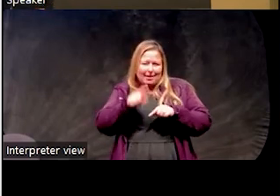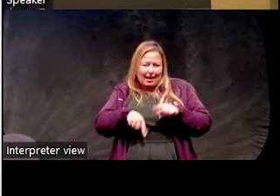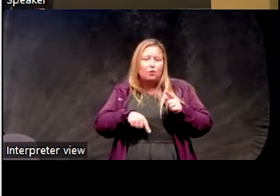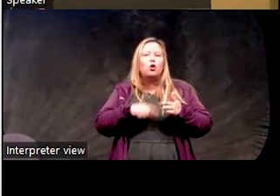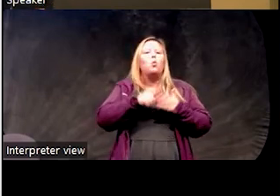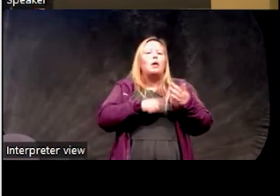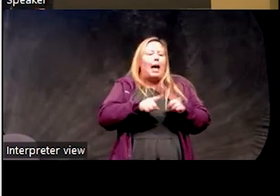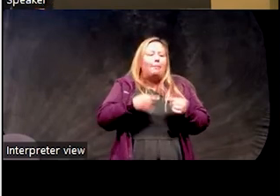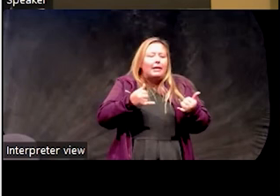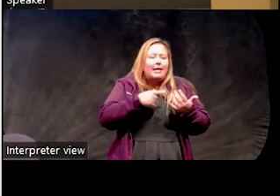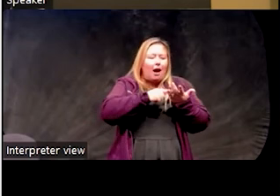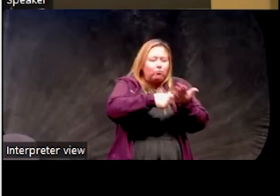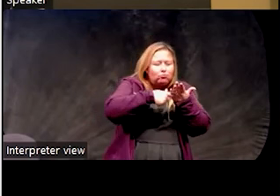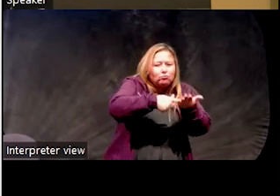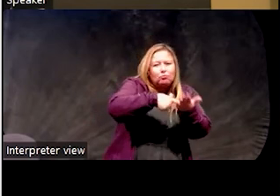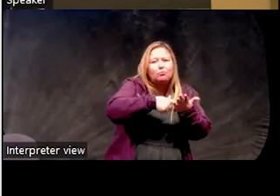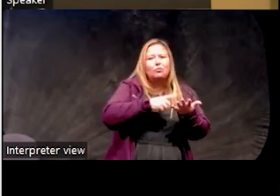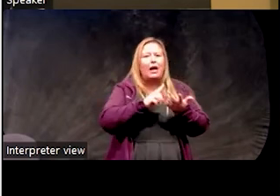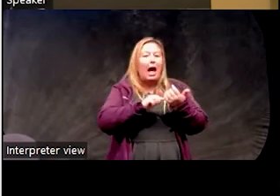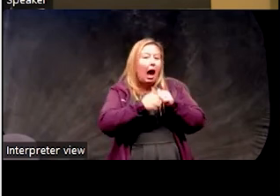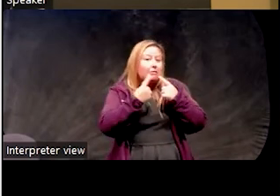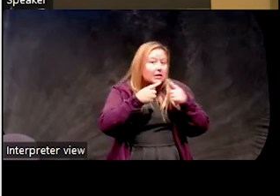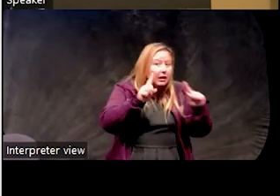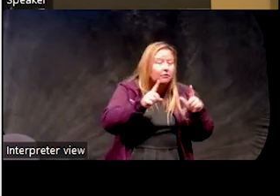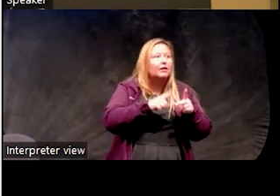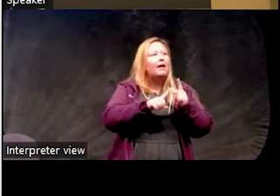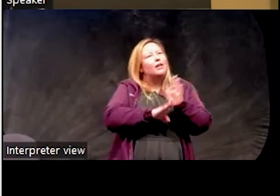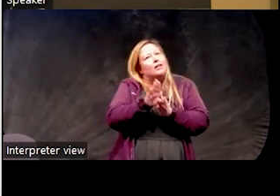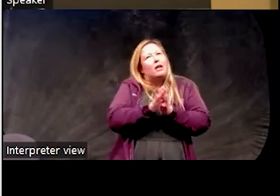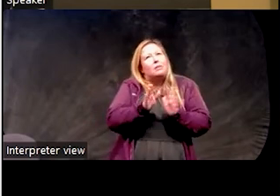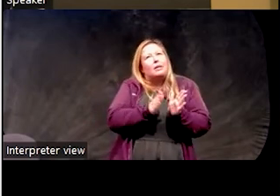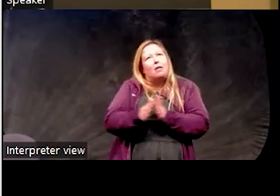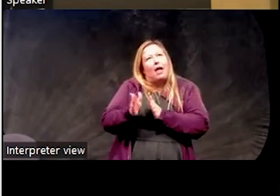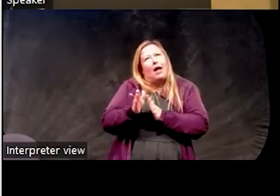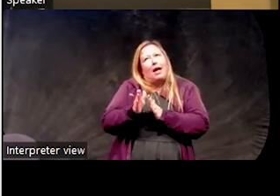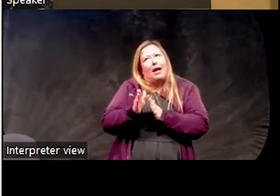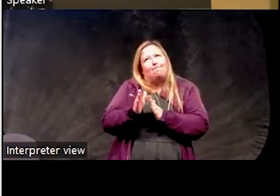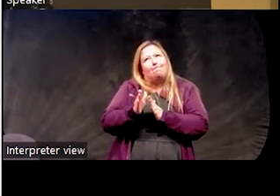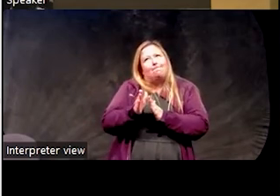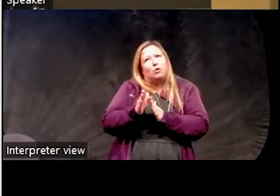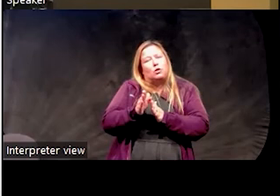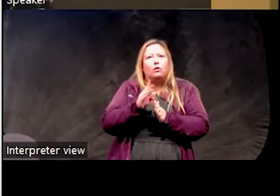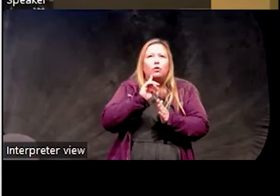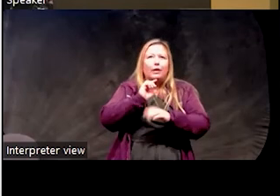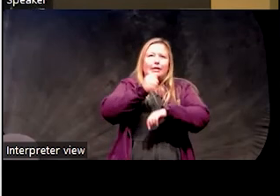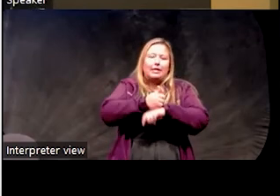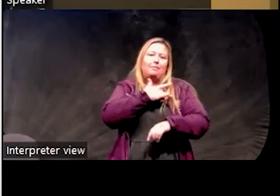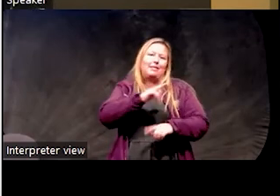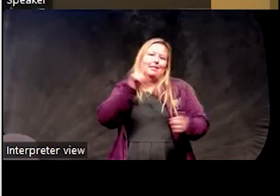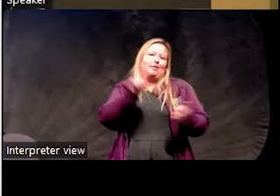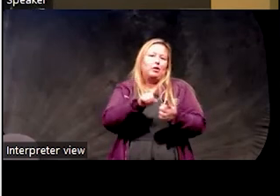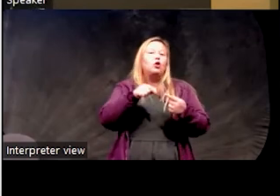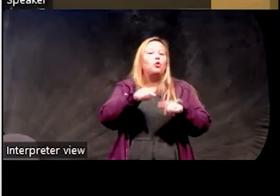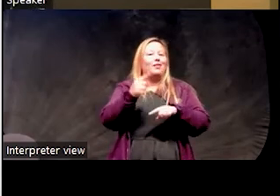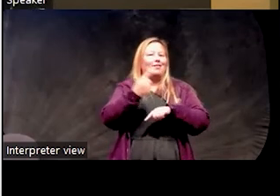happening now, how well are you doing with it and developing kind of a desensitization process with daytime